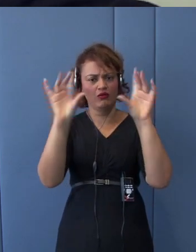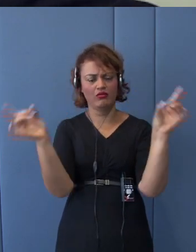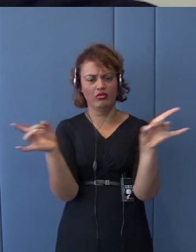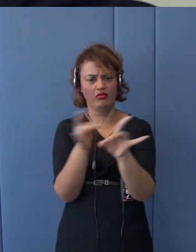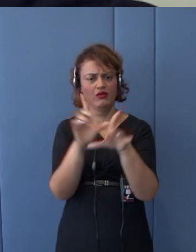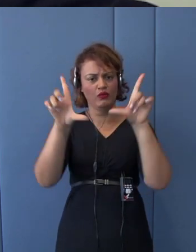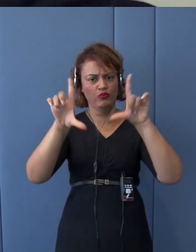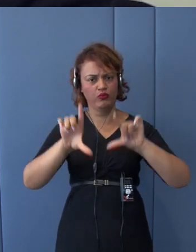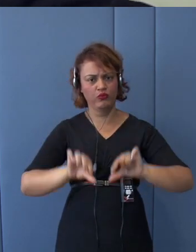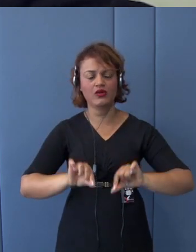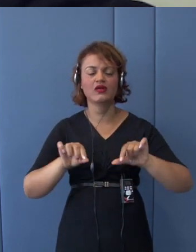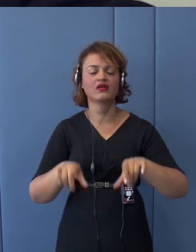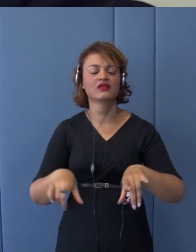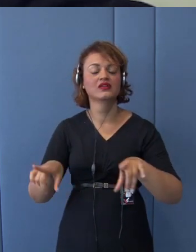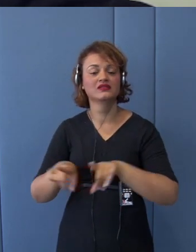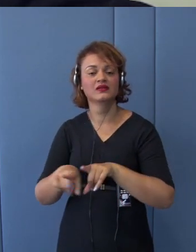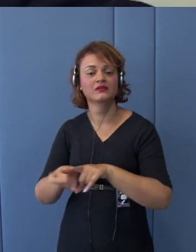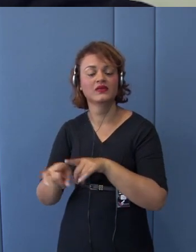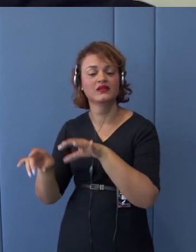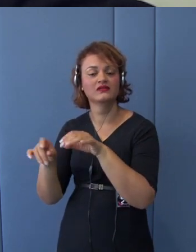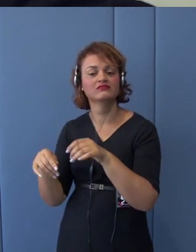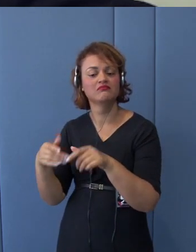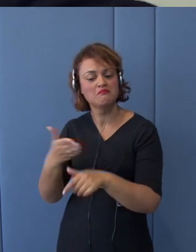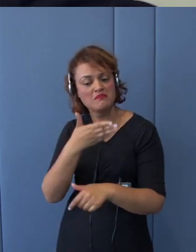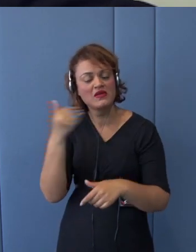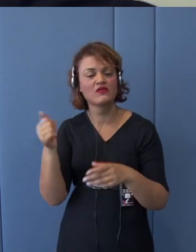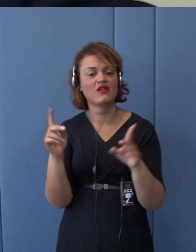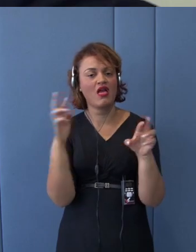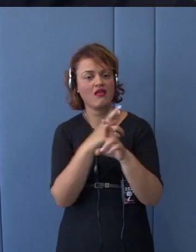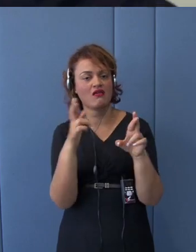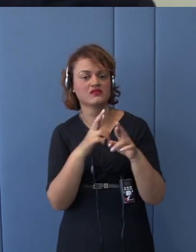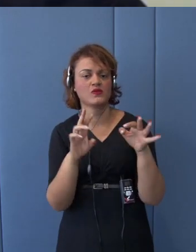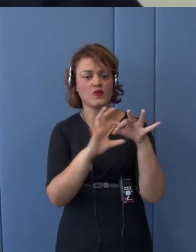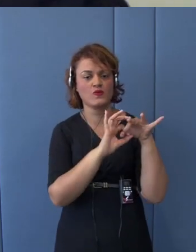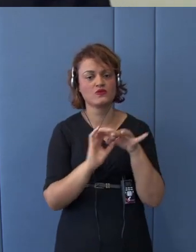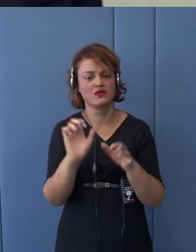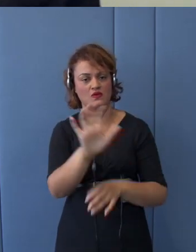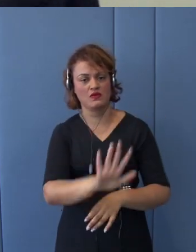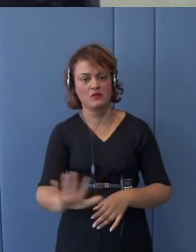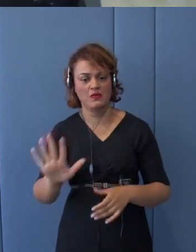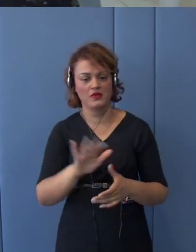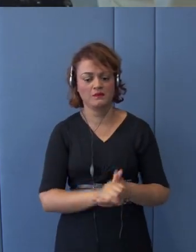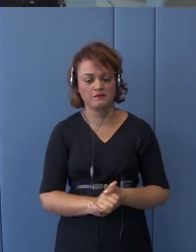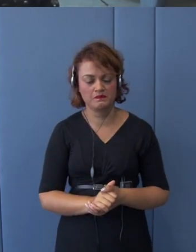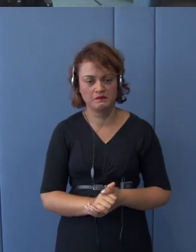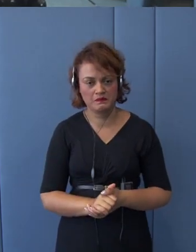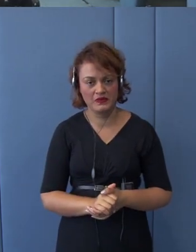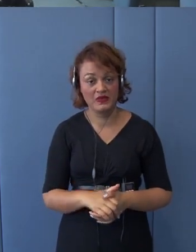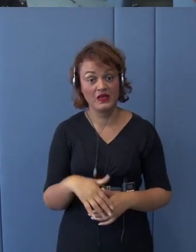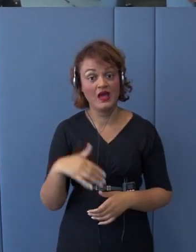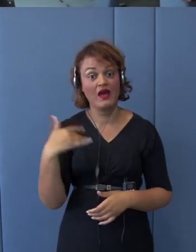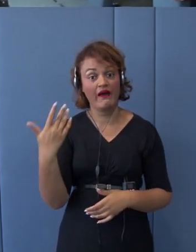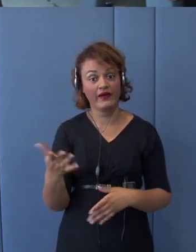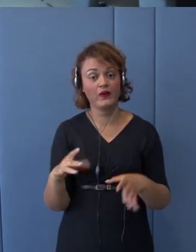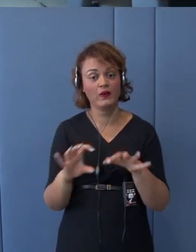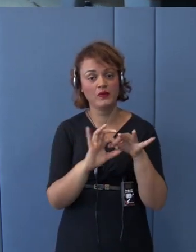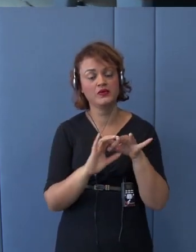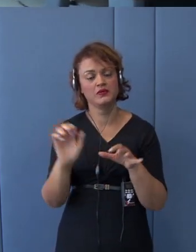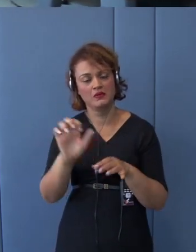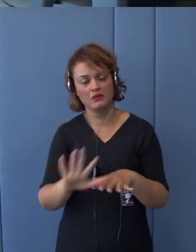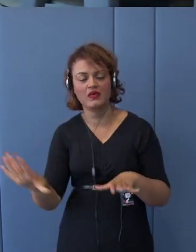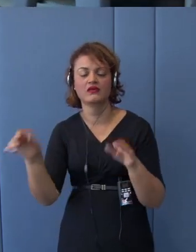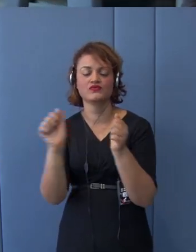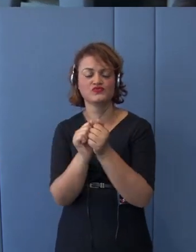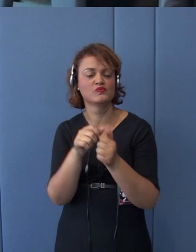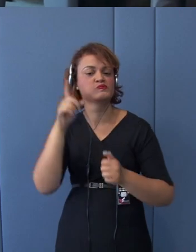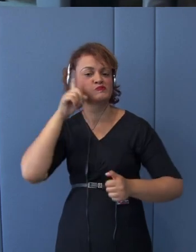Union. And with European Union or with United States, one of the sort of